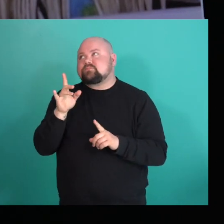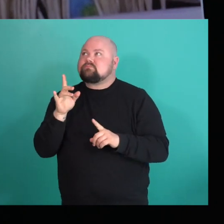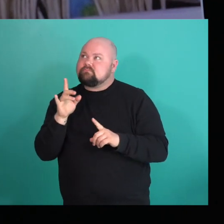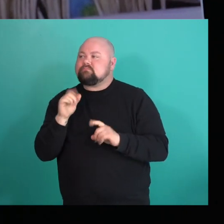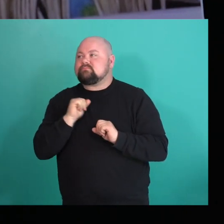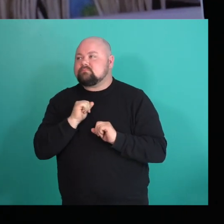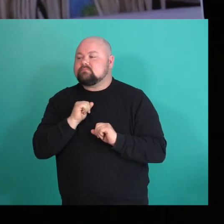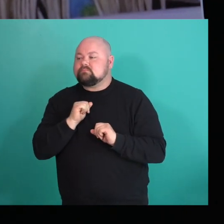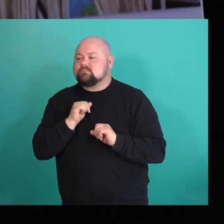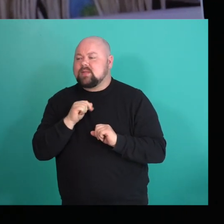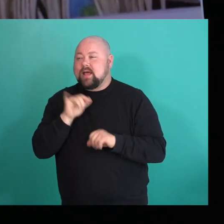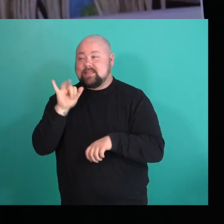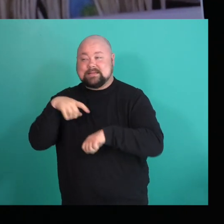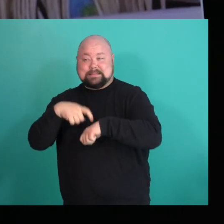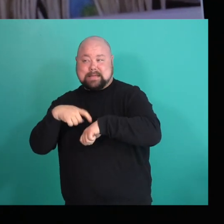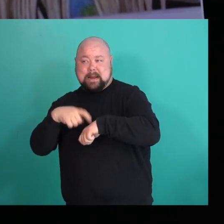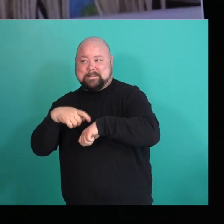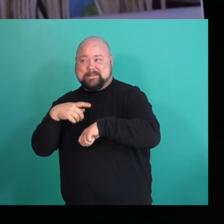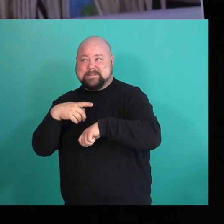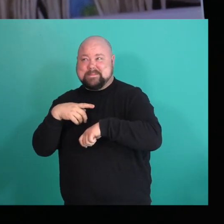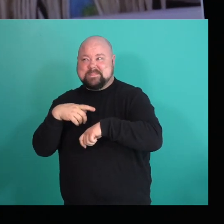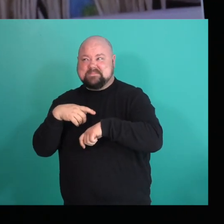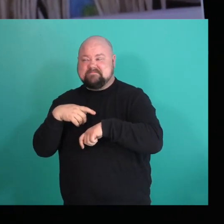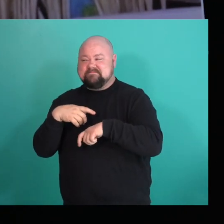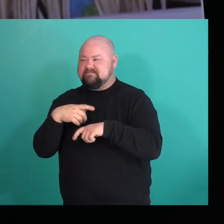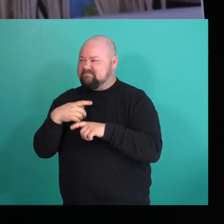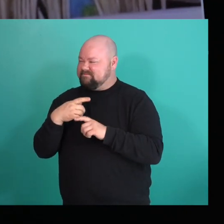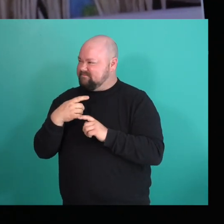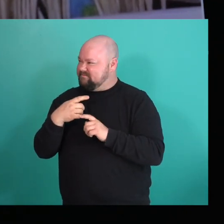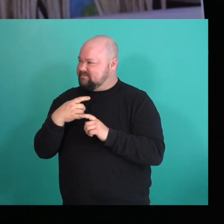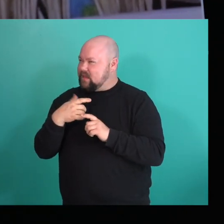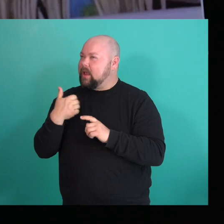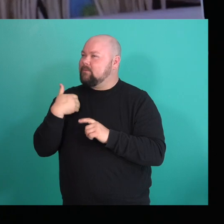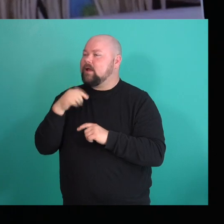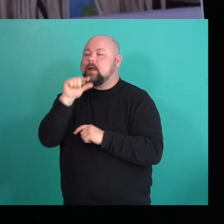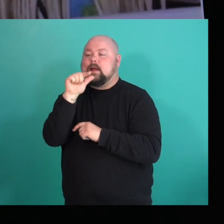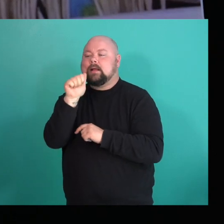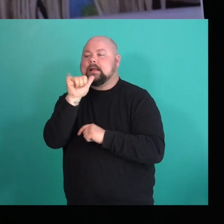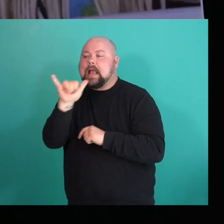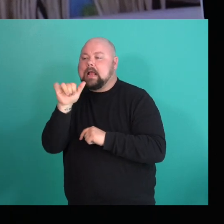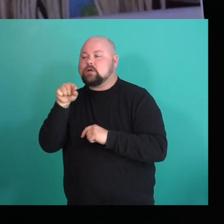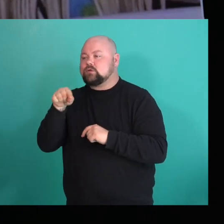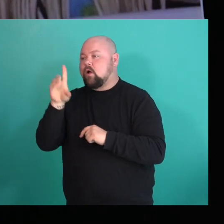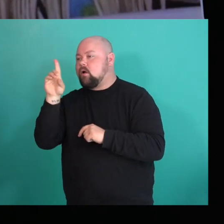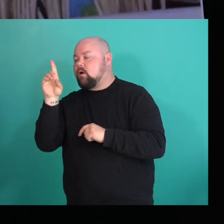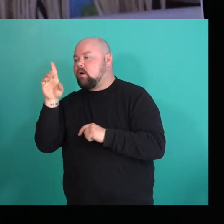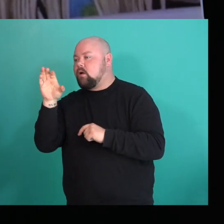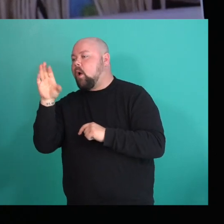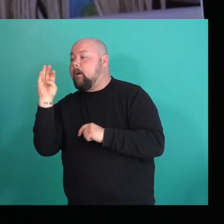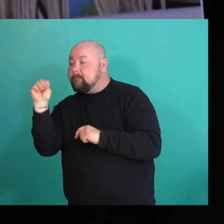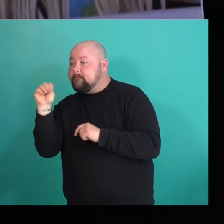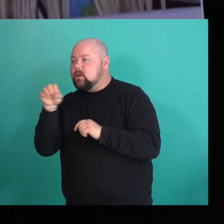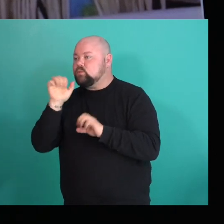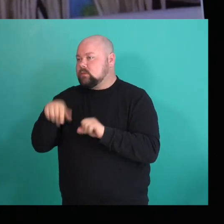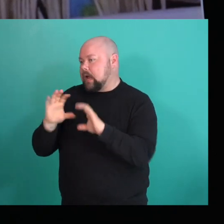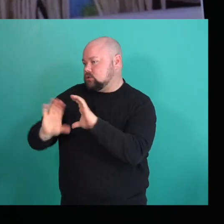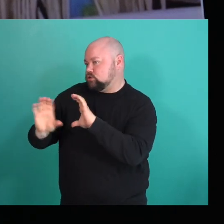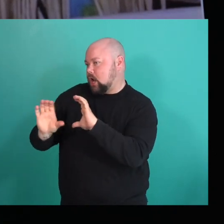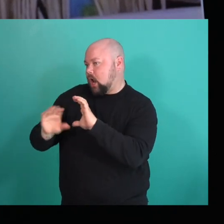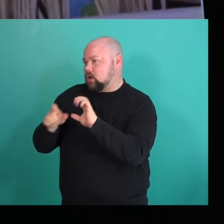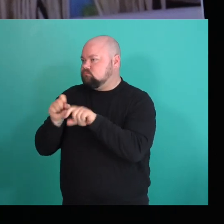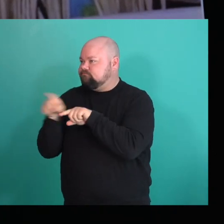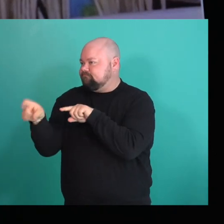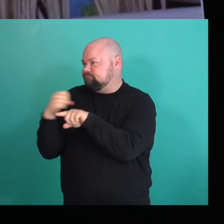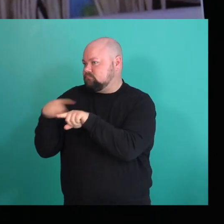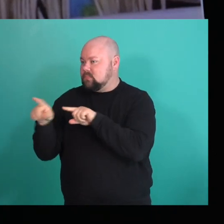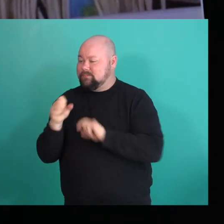there wasn't like, at the time I don't recall there being like a specifically, well, there was like gay.com, which you could talk on like chat rooms with people, which was like super sketchy